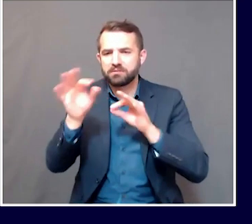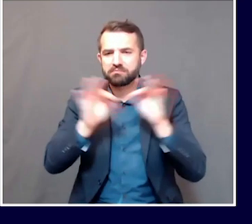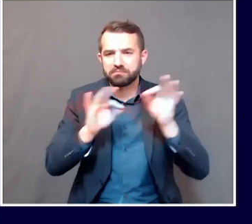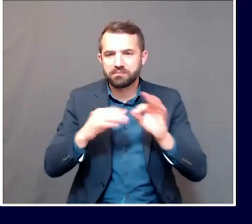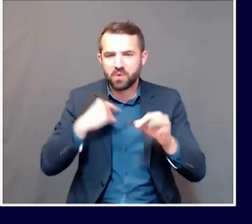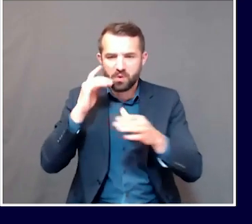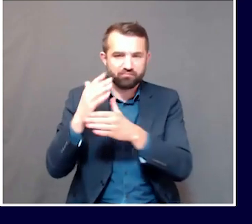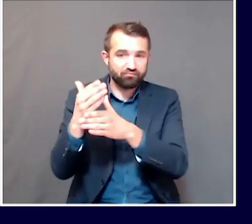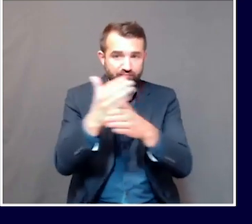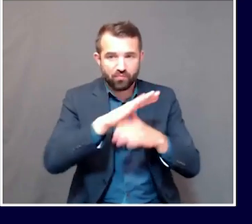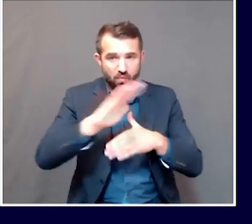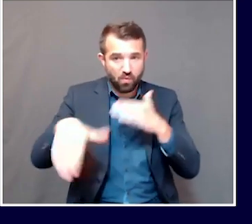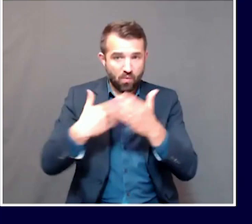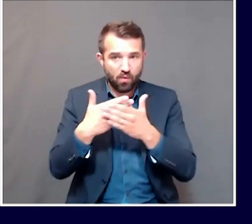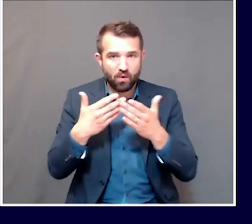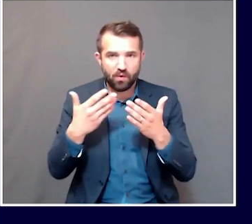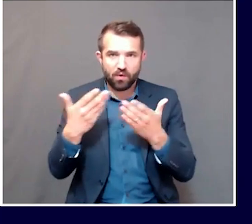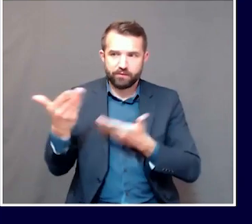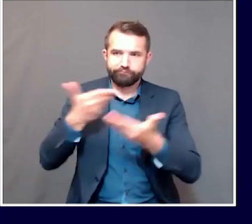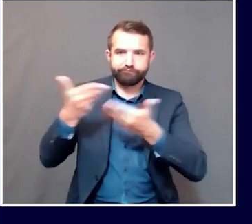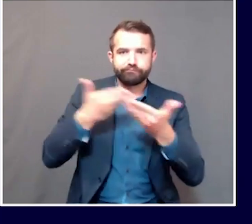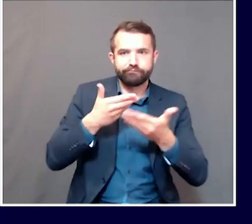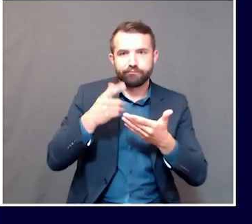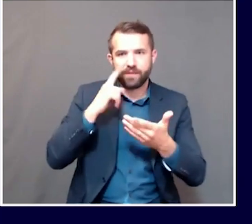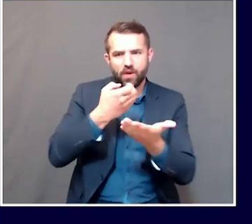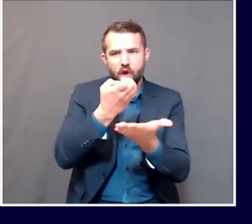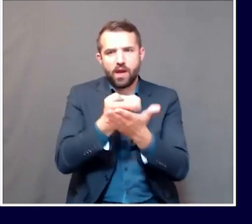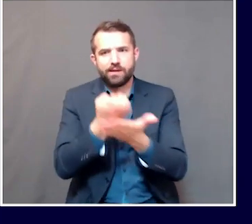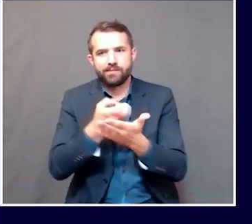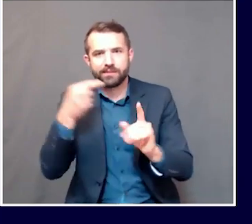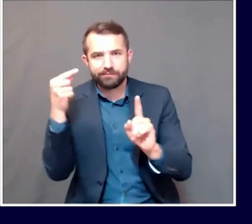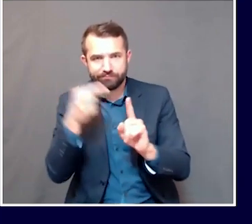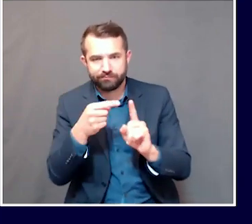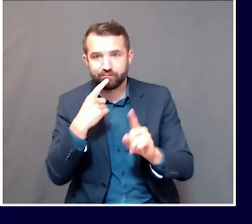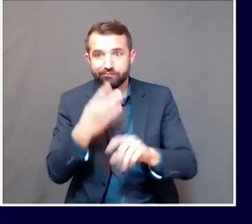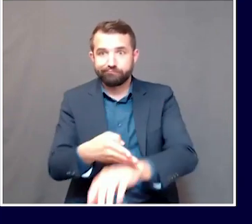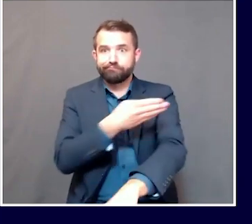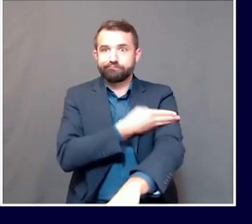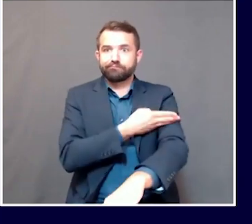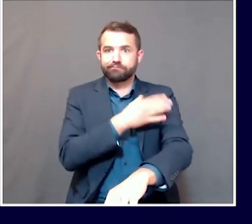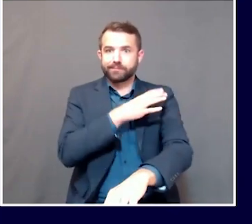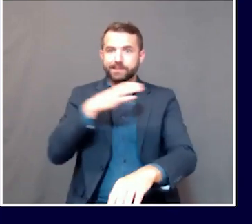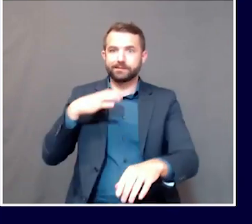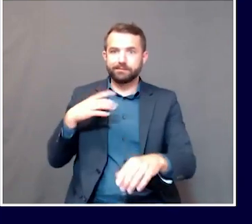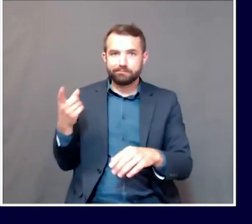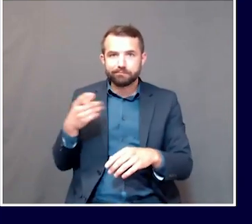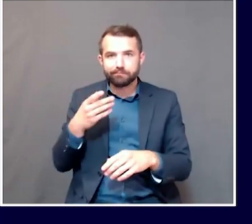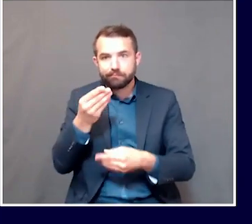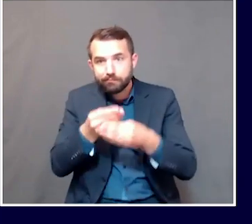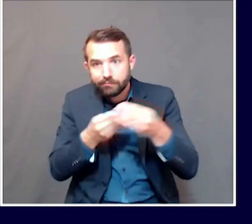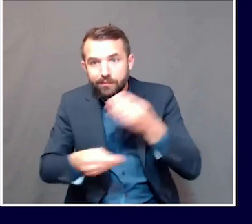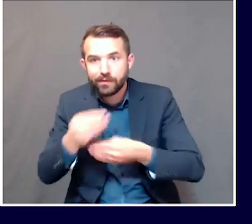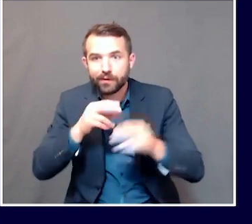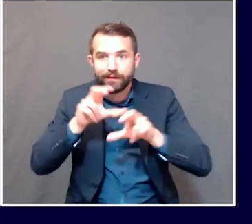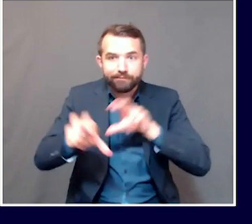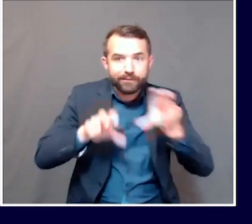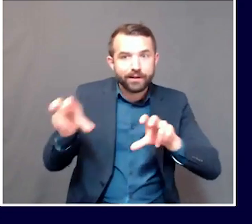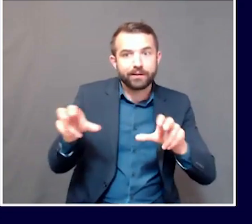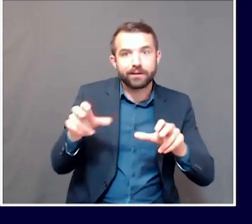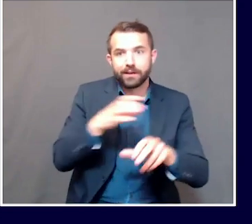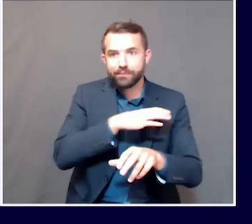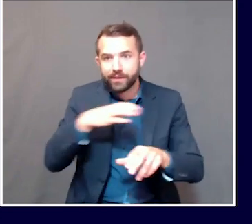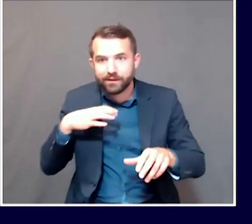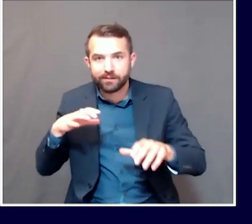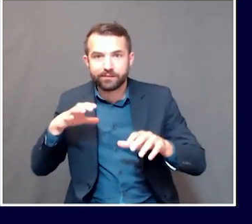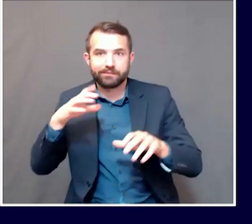recovery committee and with the appropriations committee and with other committees of jurisdiction in the legislature and have them look at these things.